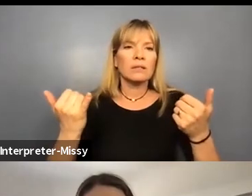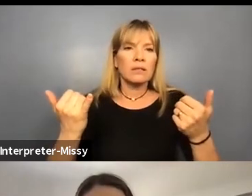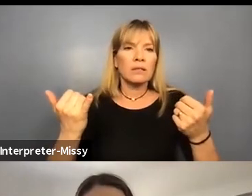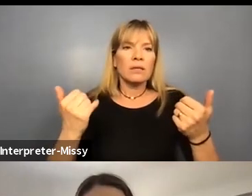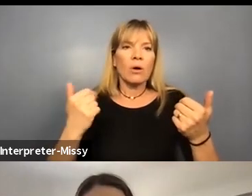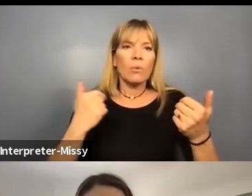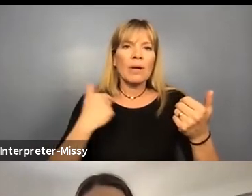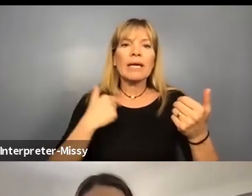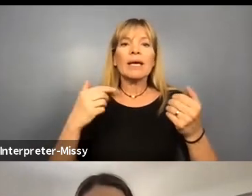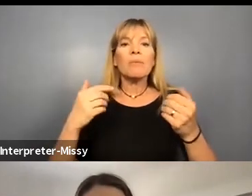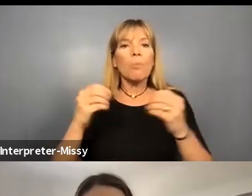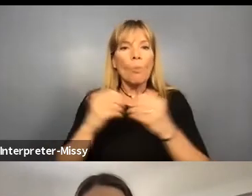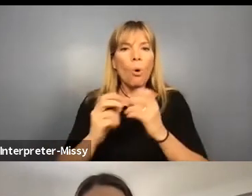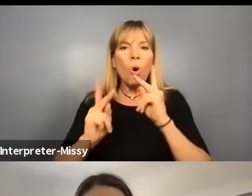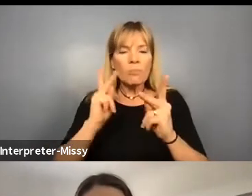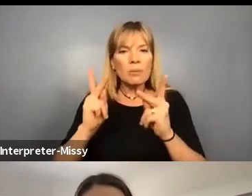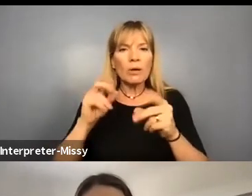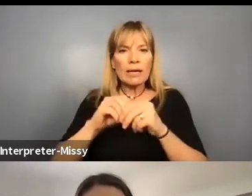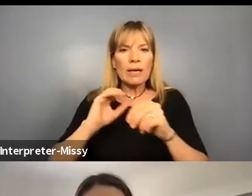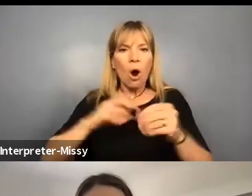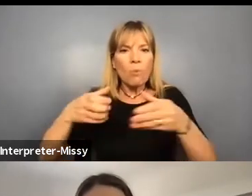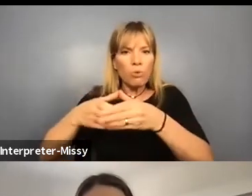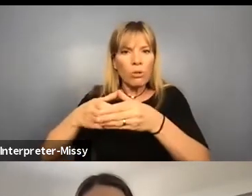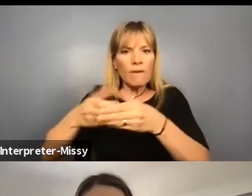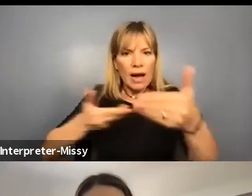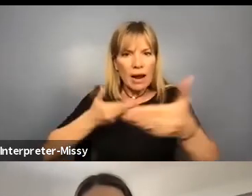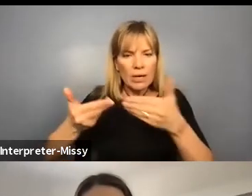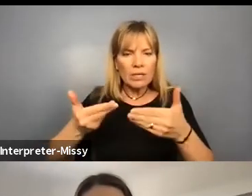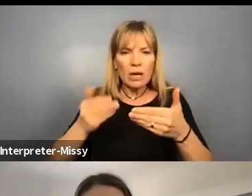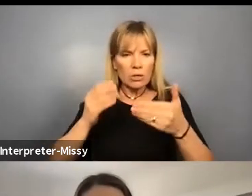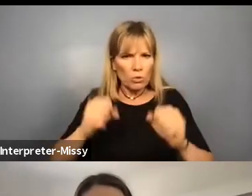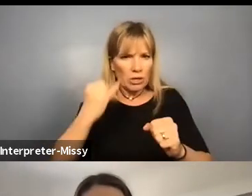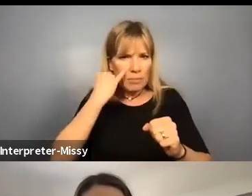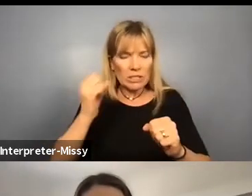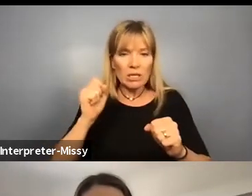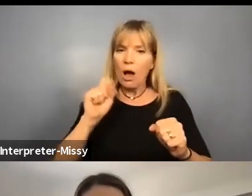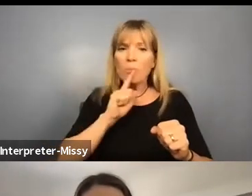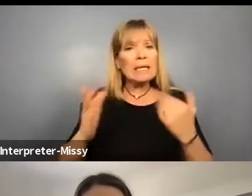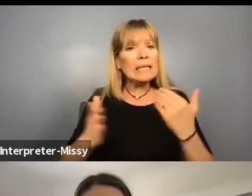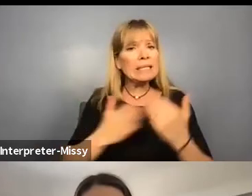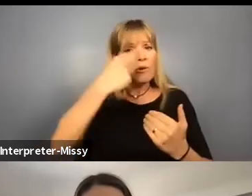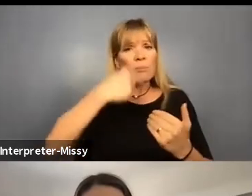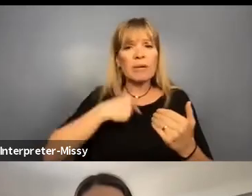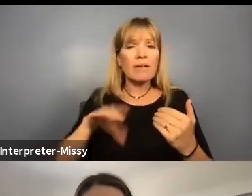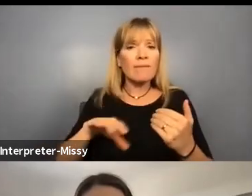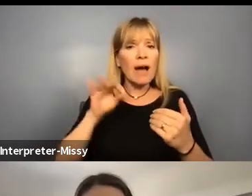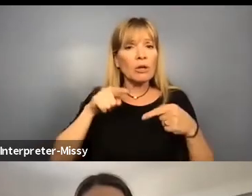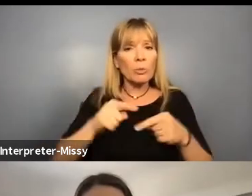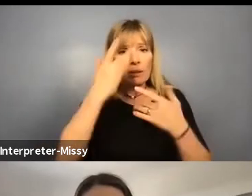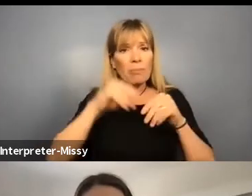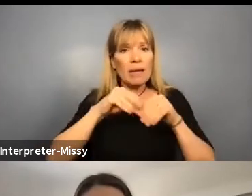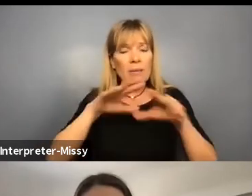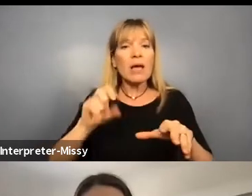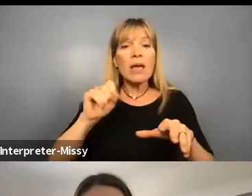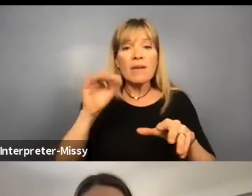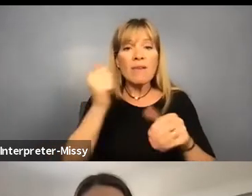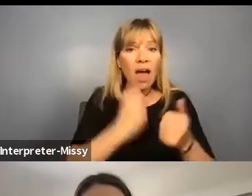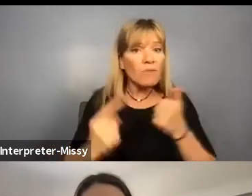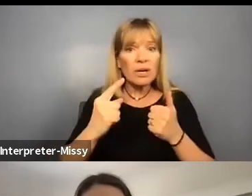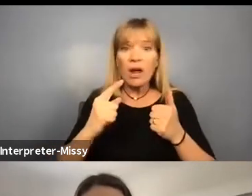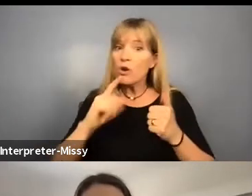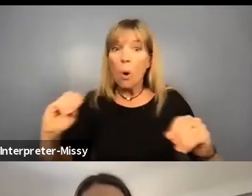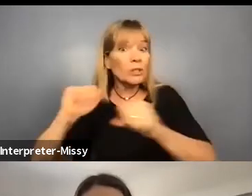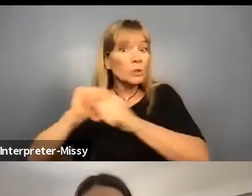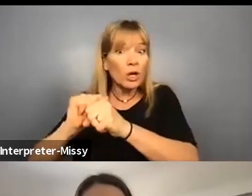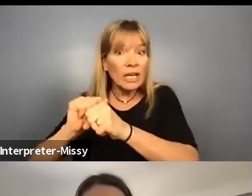greater pool of individuals. Because you could imagine that it would have been easier for me to find someone during the pandemic with everyone out of work.